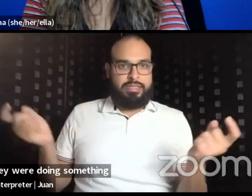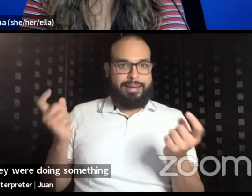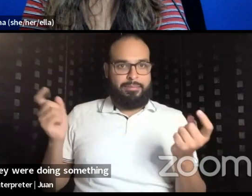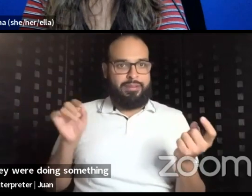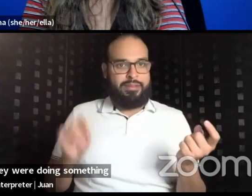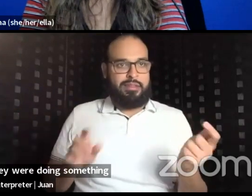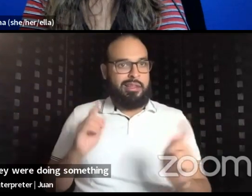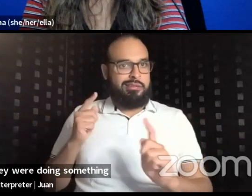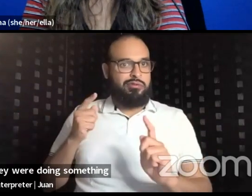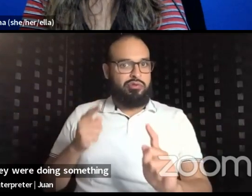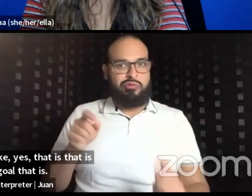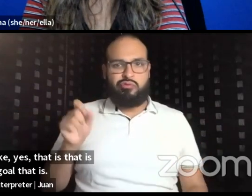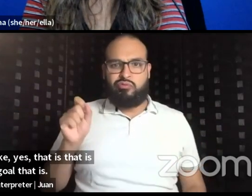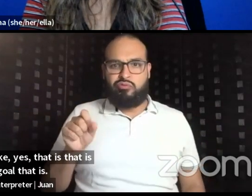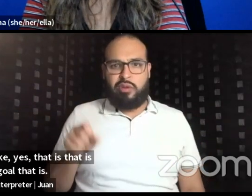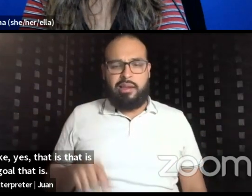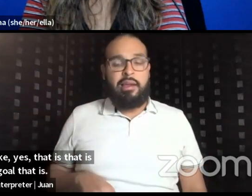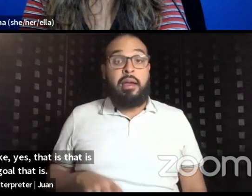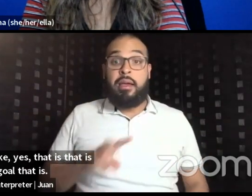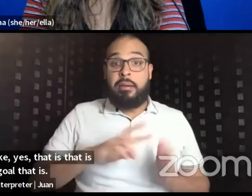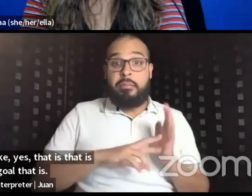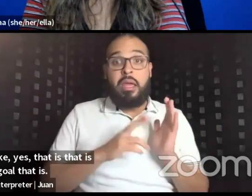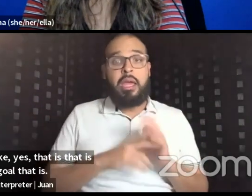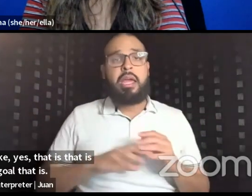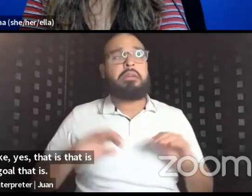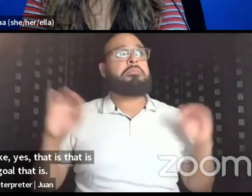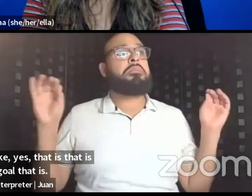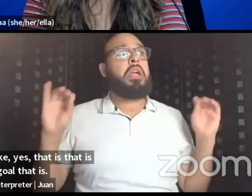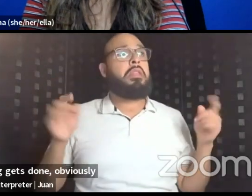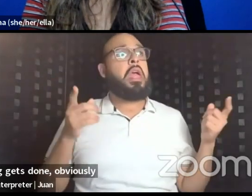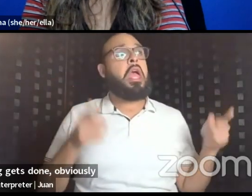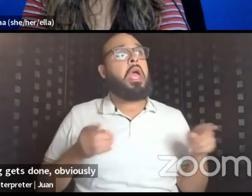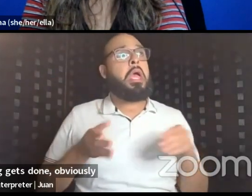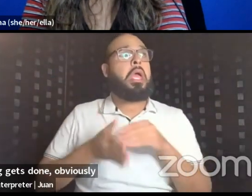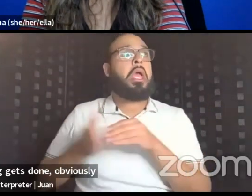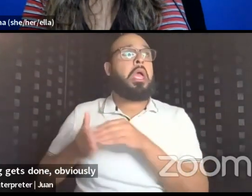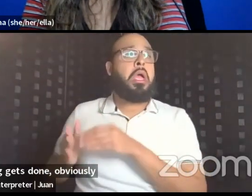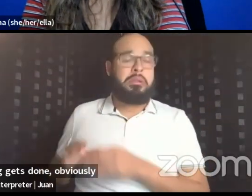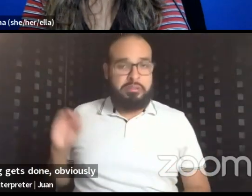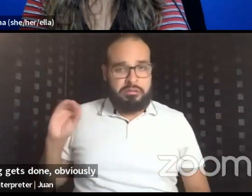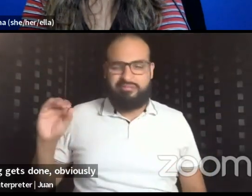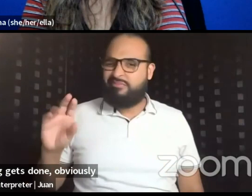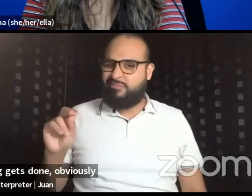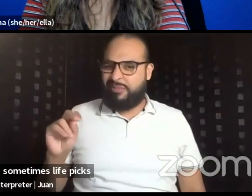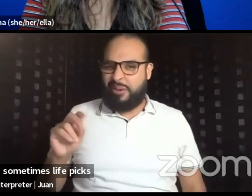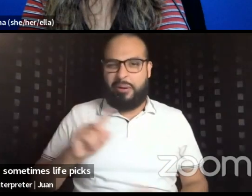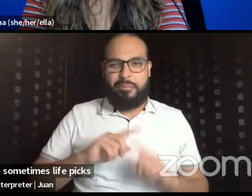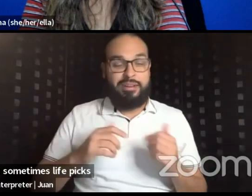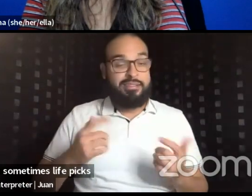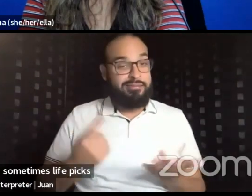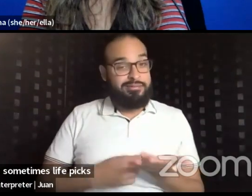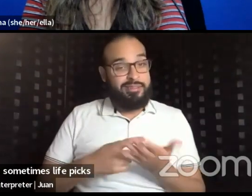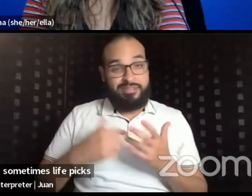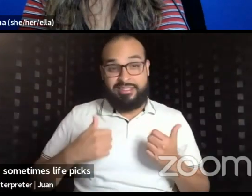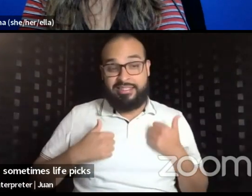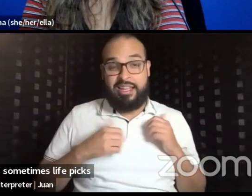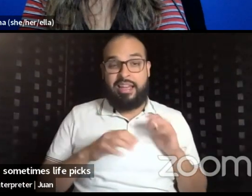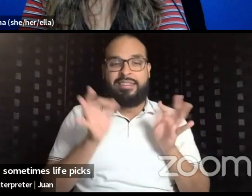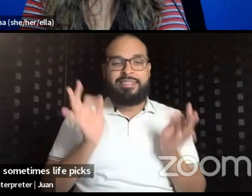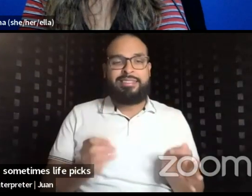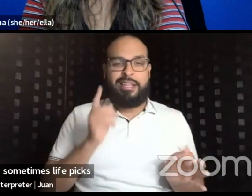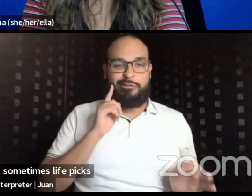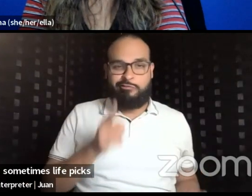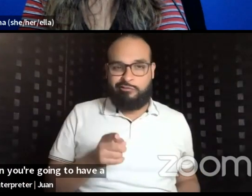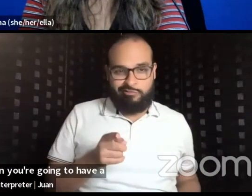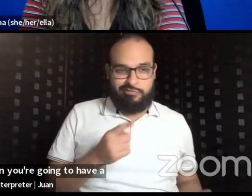goal. That is, and that's not to say like nothing gets done. Obviously lots of things get done. Um, but sometimes life picks for you. You don't get to pick when you're going to